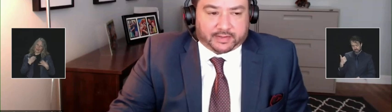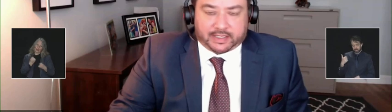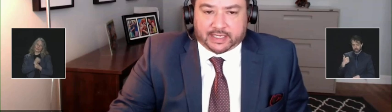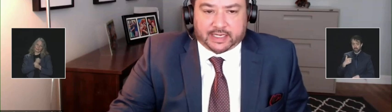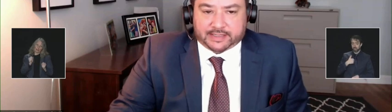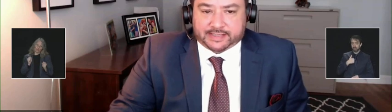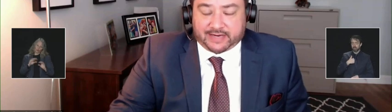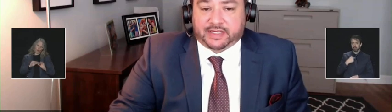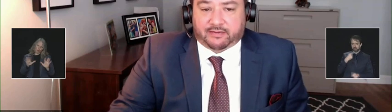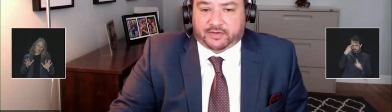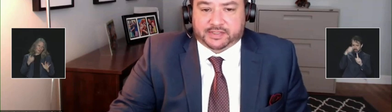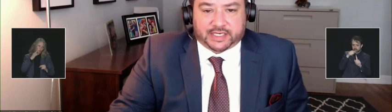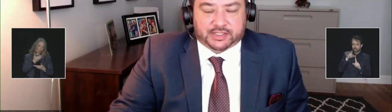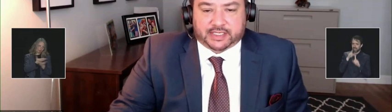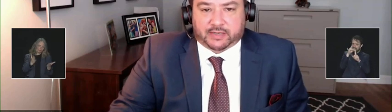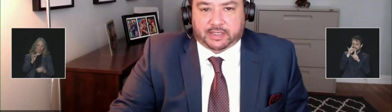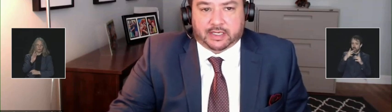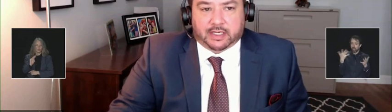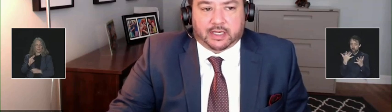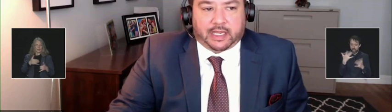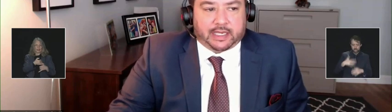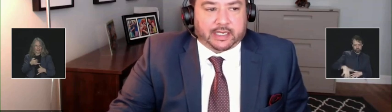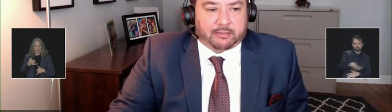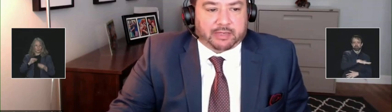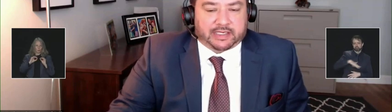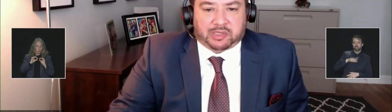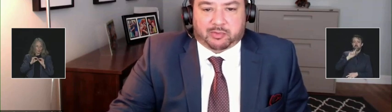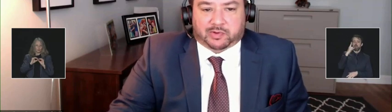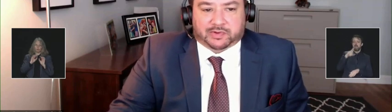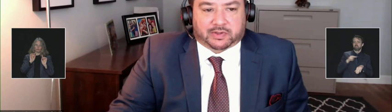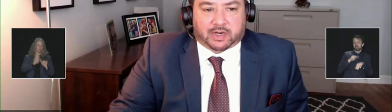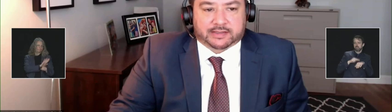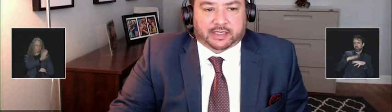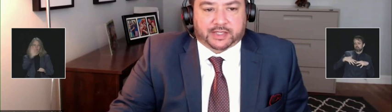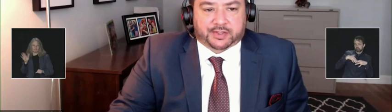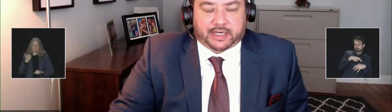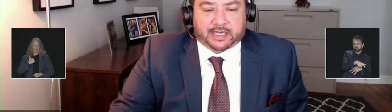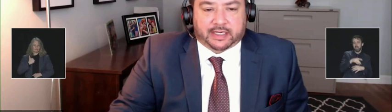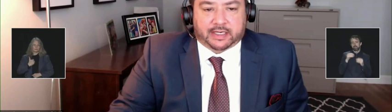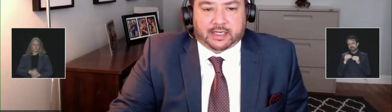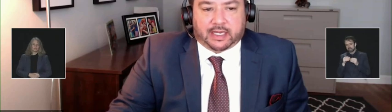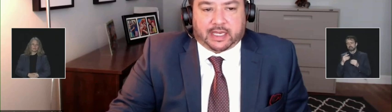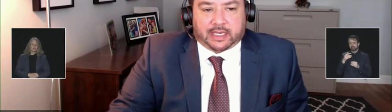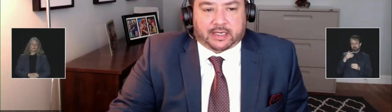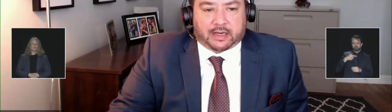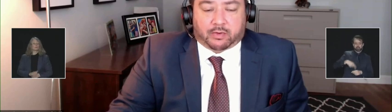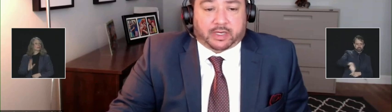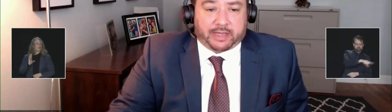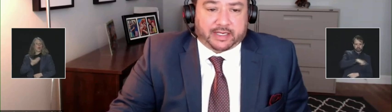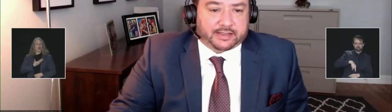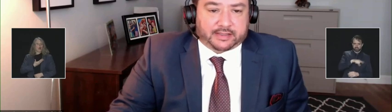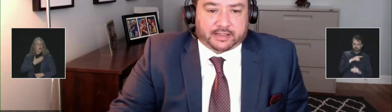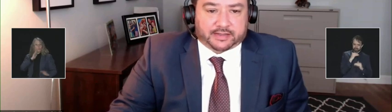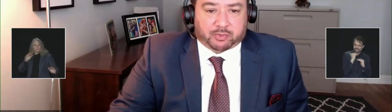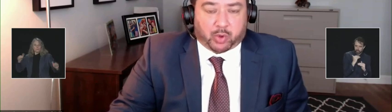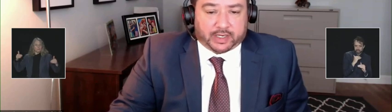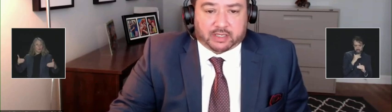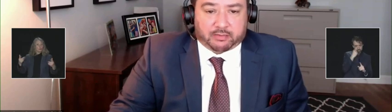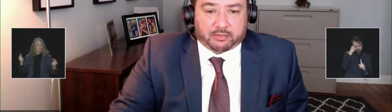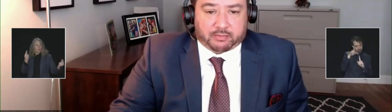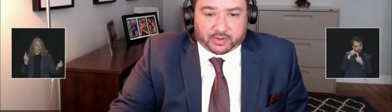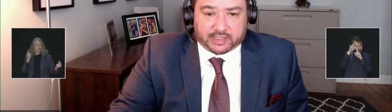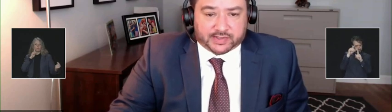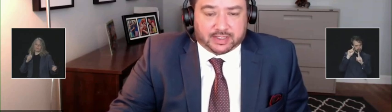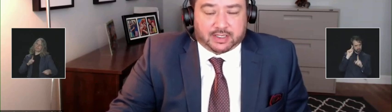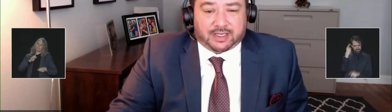safety of First Nations, Inuit, and Métis peoples across the country. We're committed to supporting communities